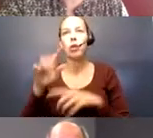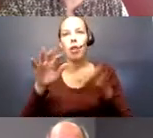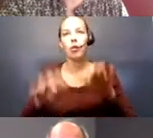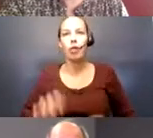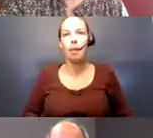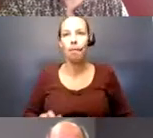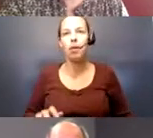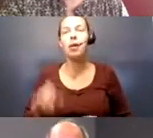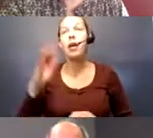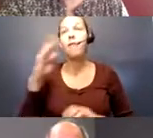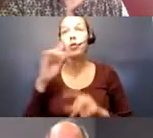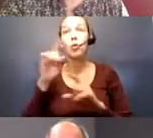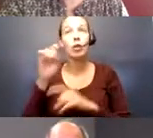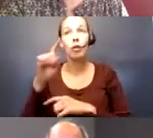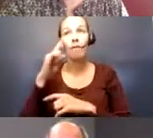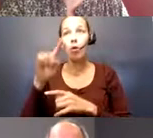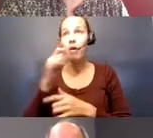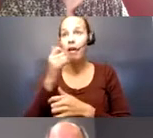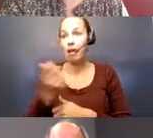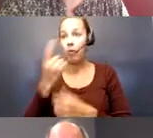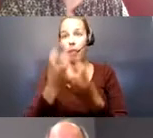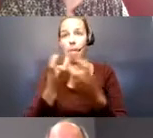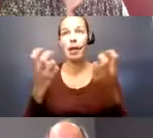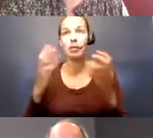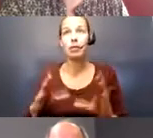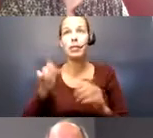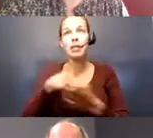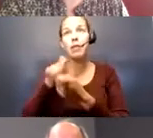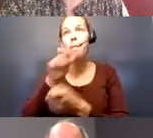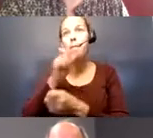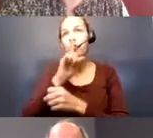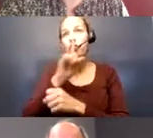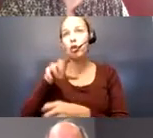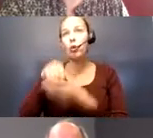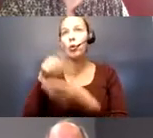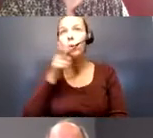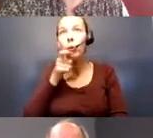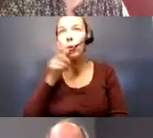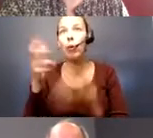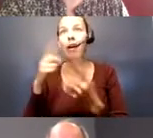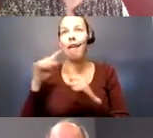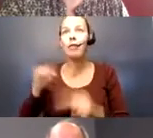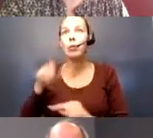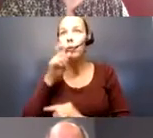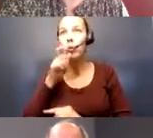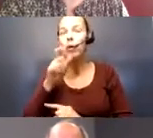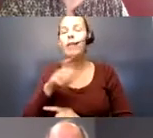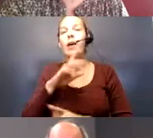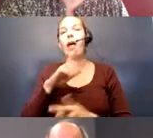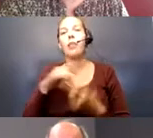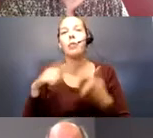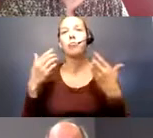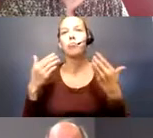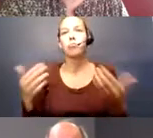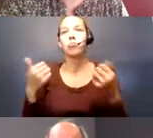If your question is for any of the panelists in particular, please make sure to include that in your question, and from there we'll try to answer them to